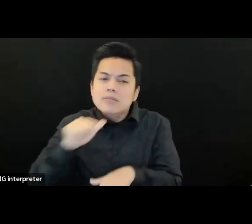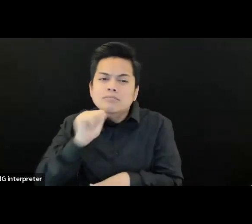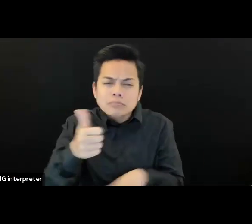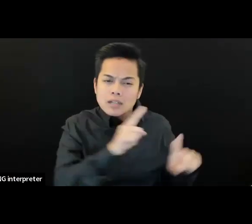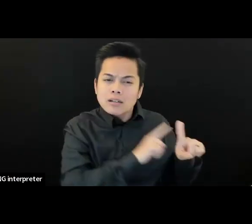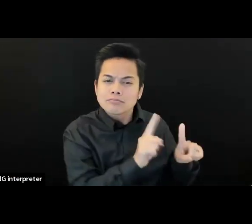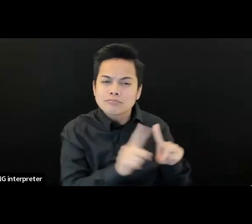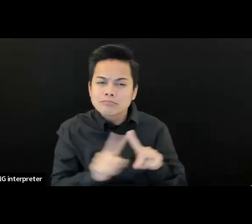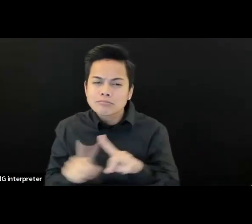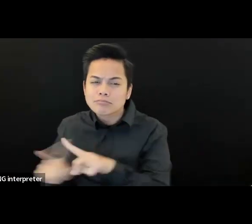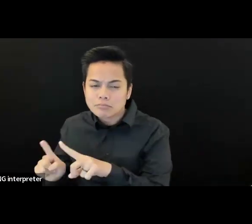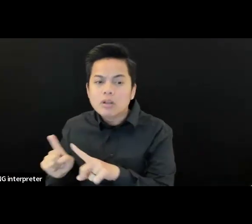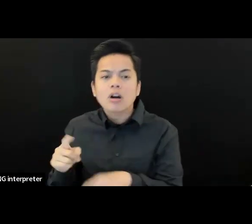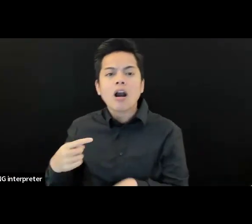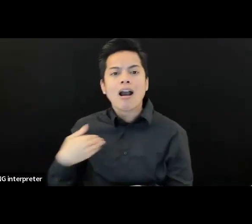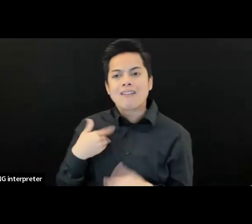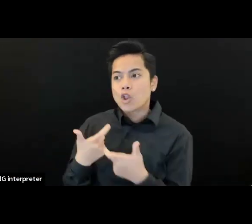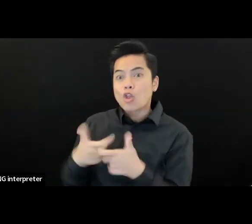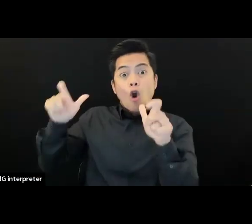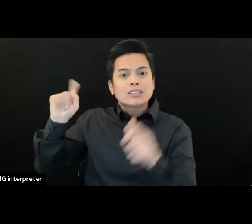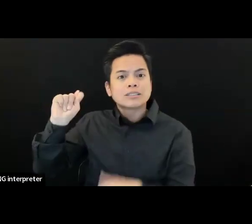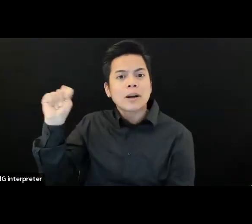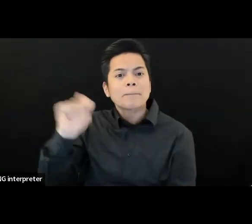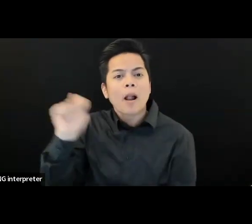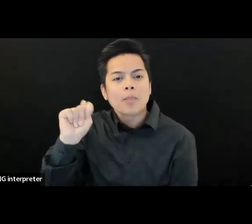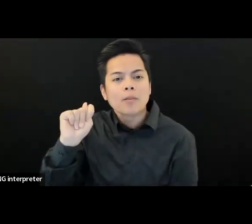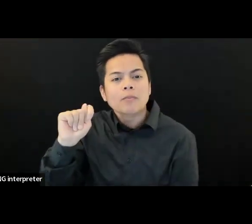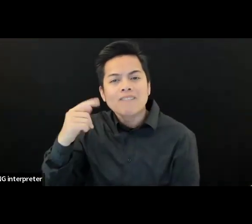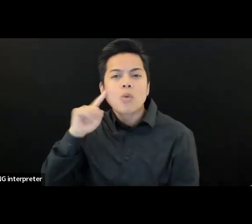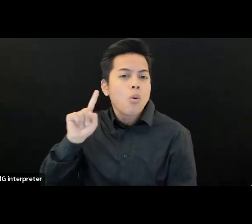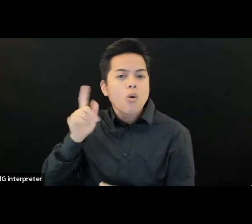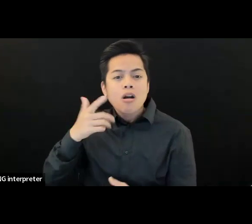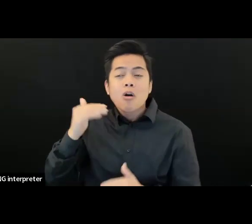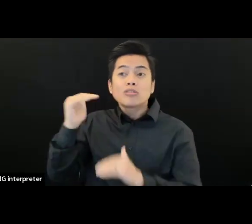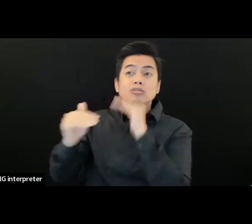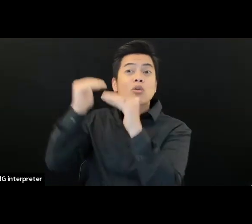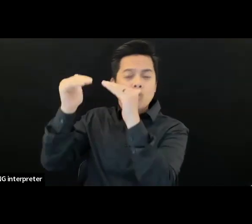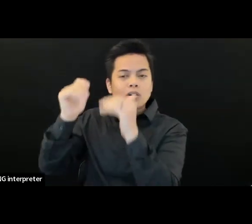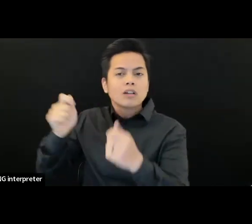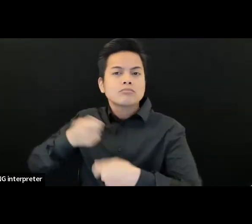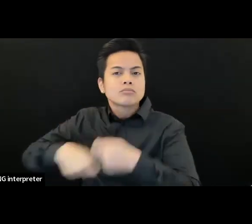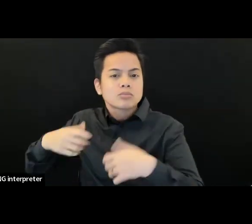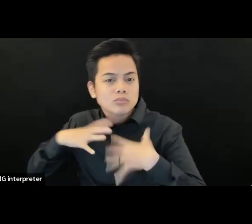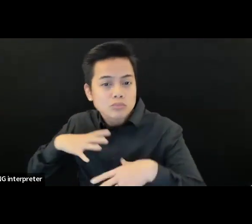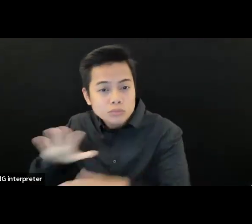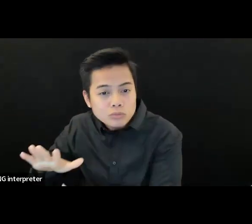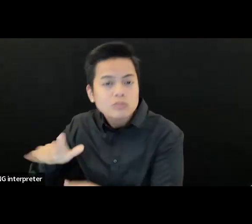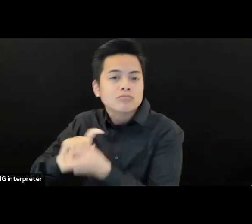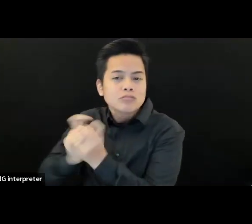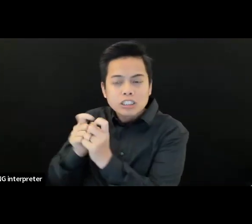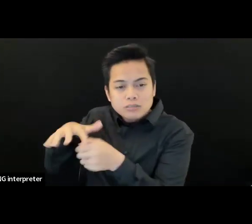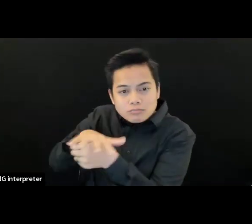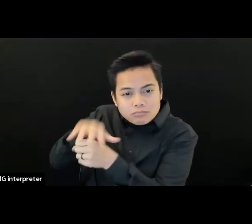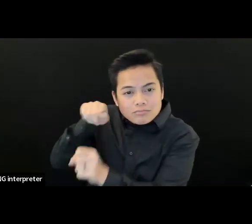for a quiet area. And one of the things we're really excited about is the wall that leads into the courtyard